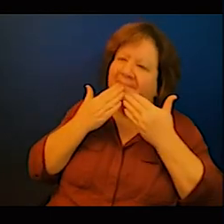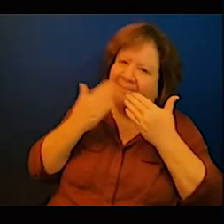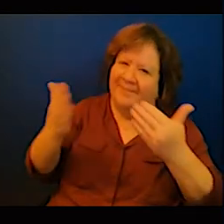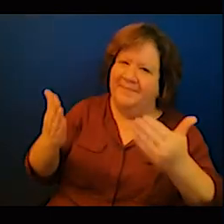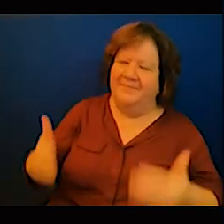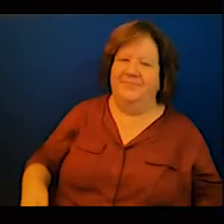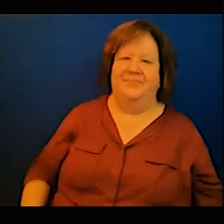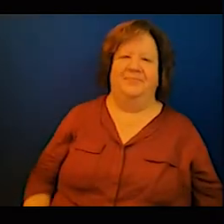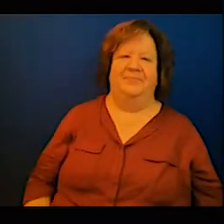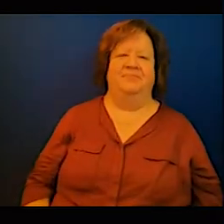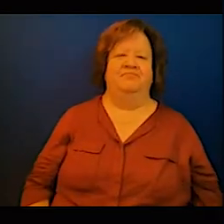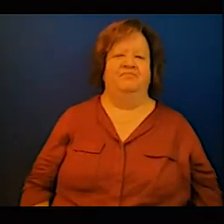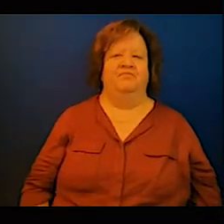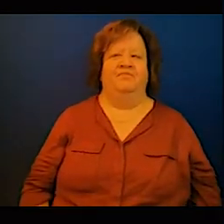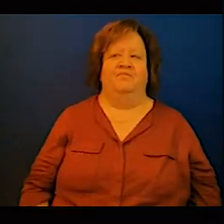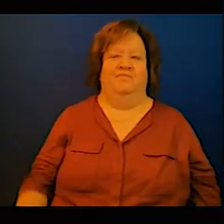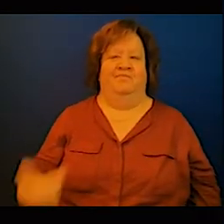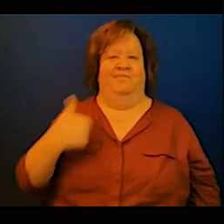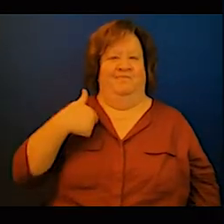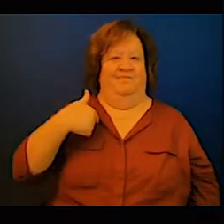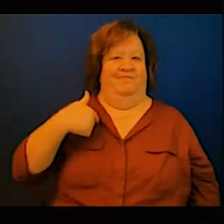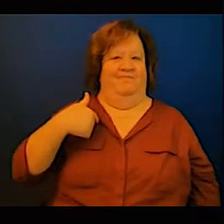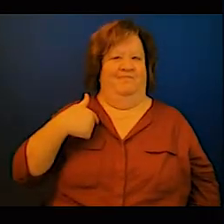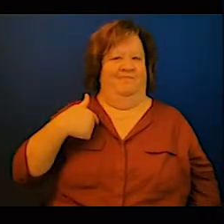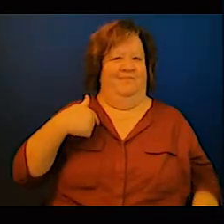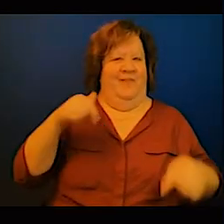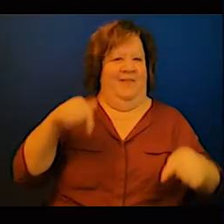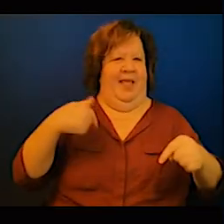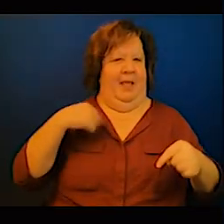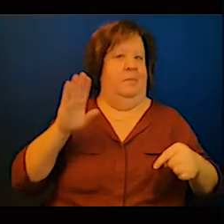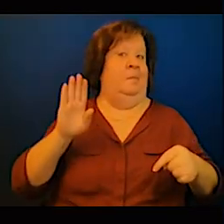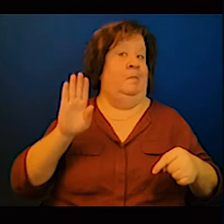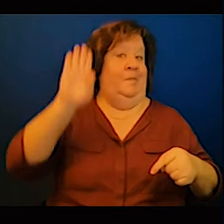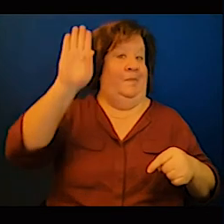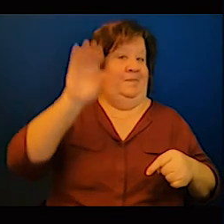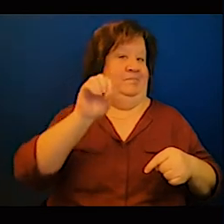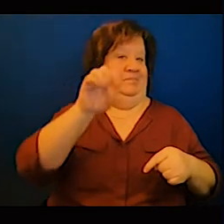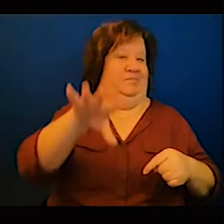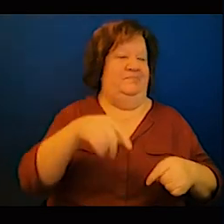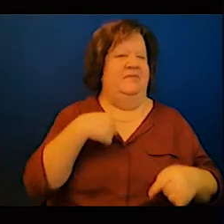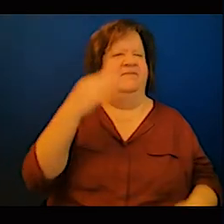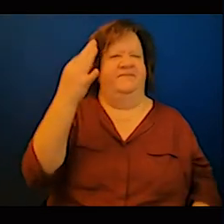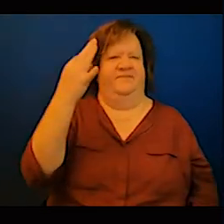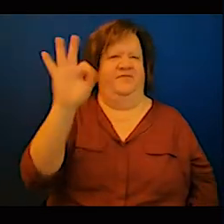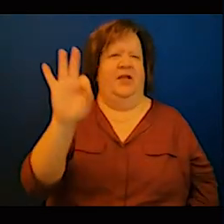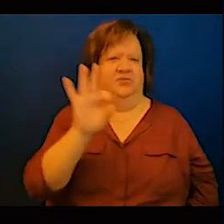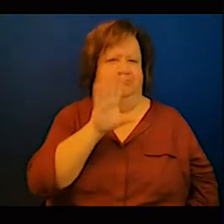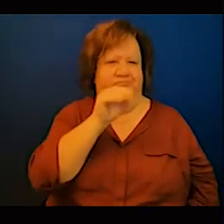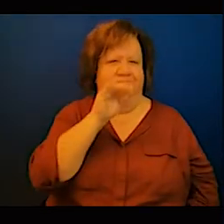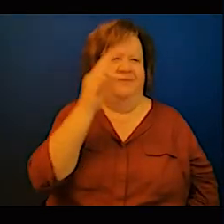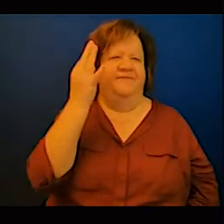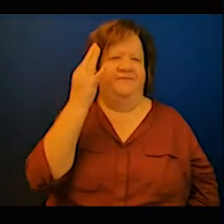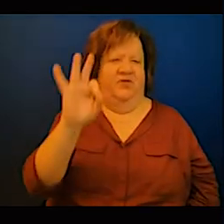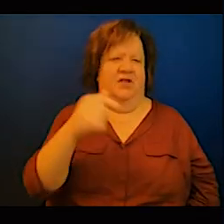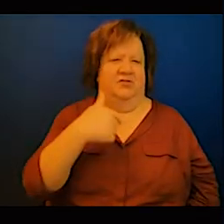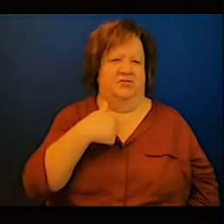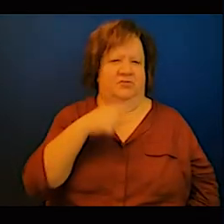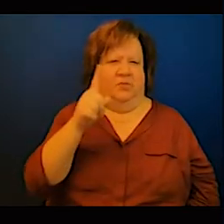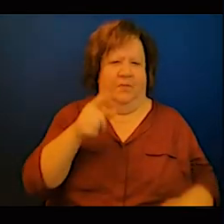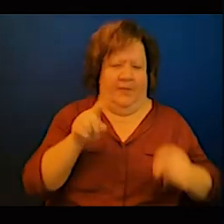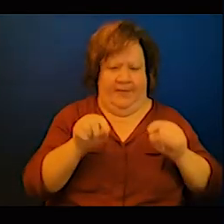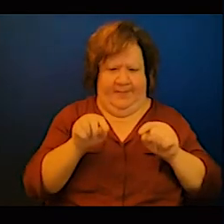put it in French this time so I have put the settings on French language